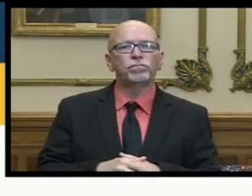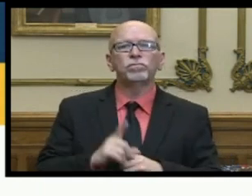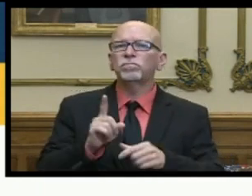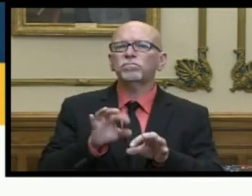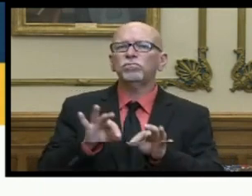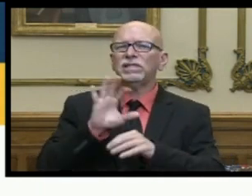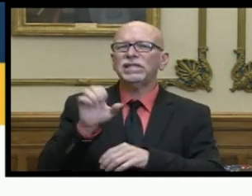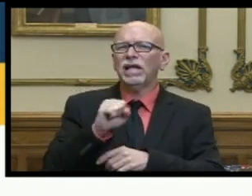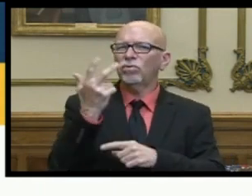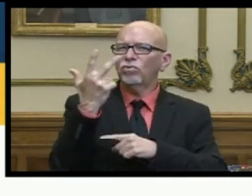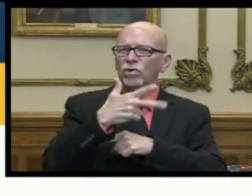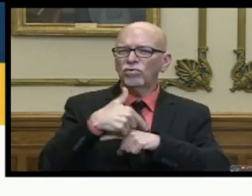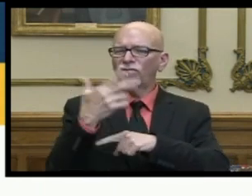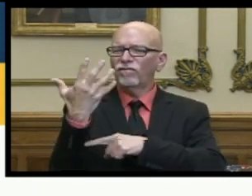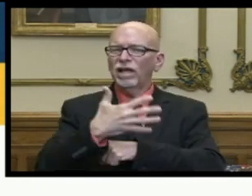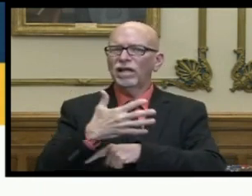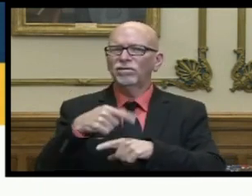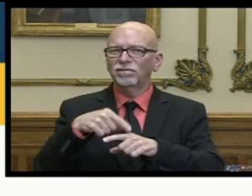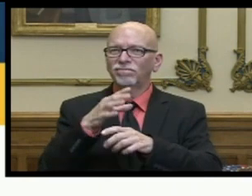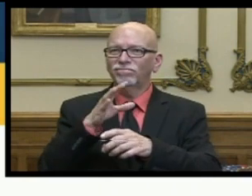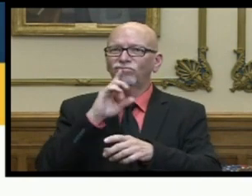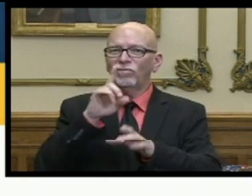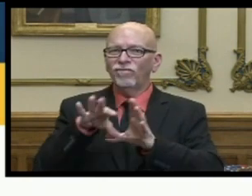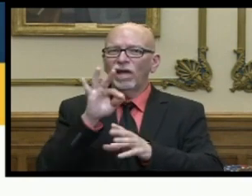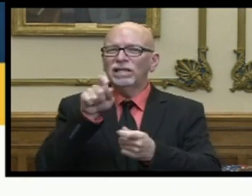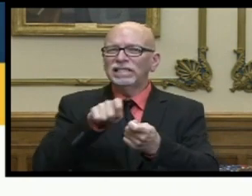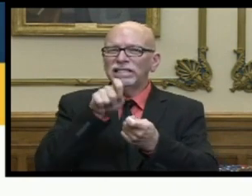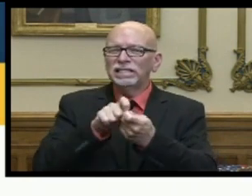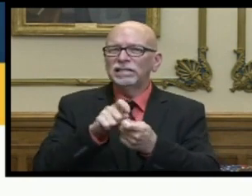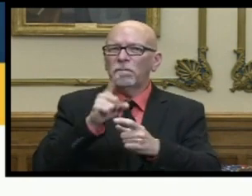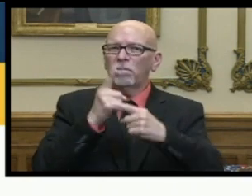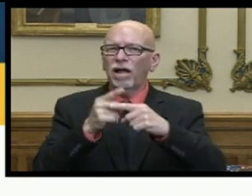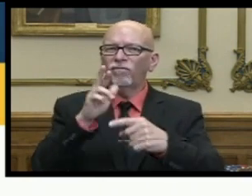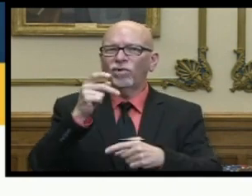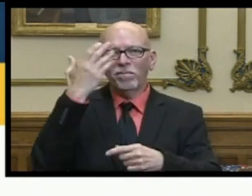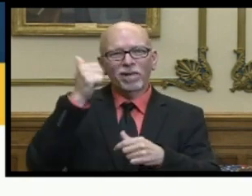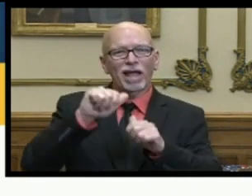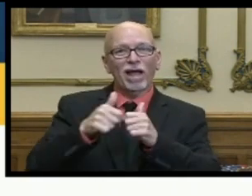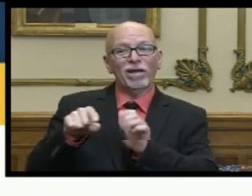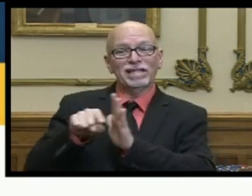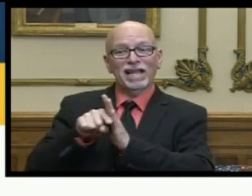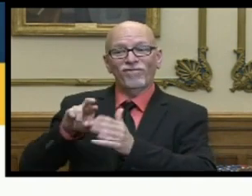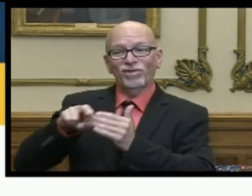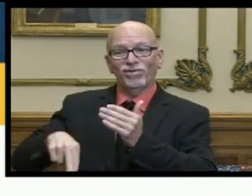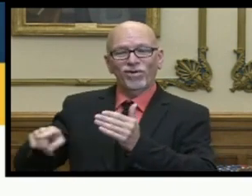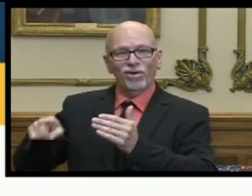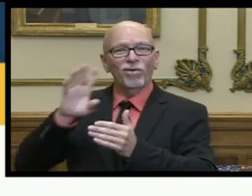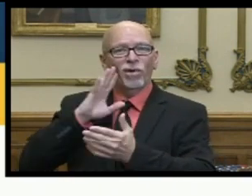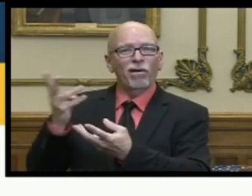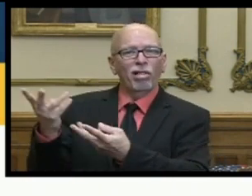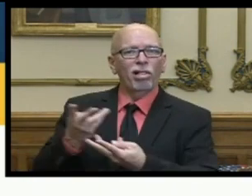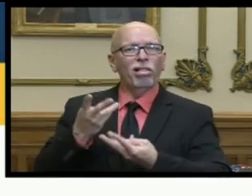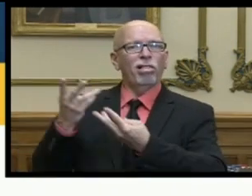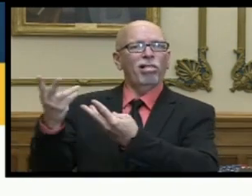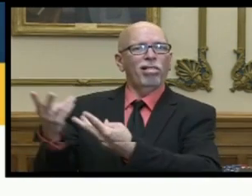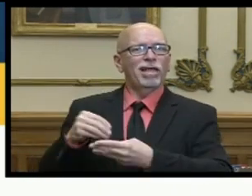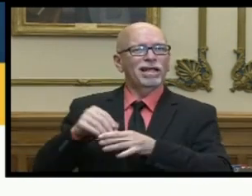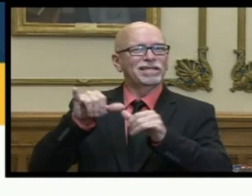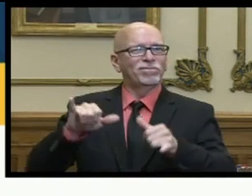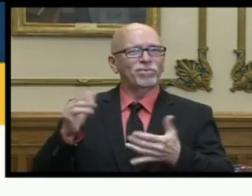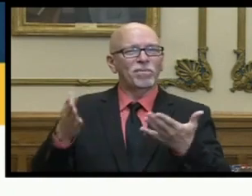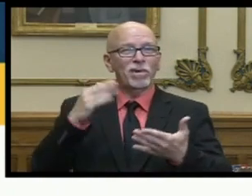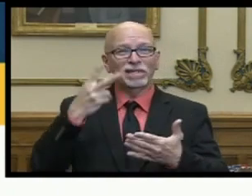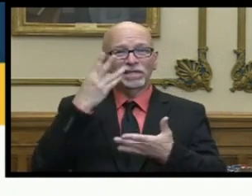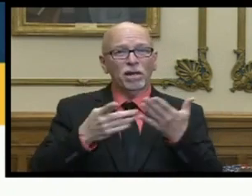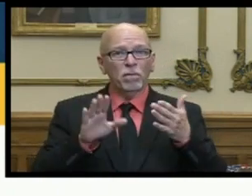takes three to five days to calculate a true positivity rate because of the way the negative results flow into our system so you may